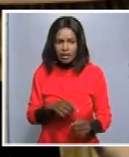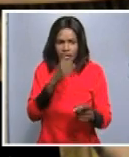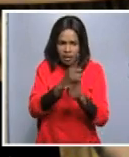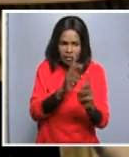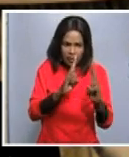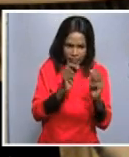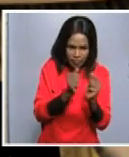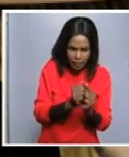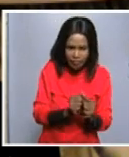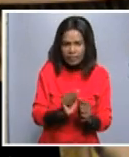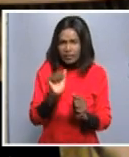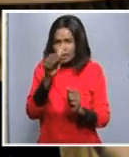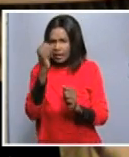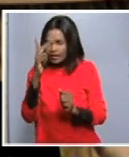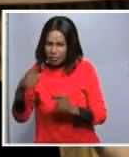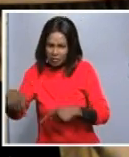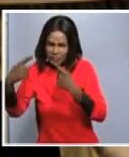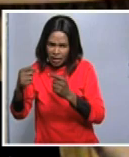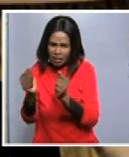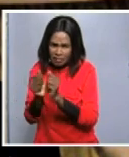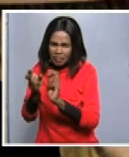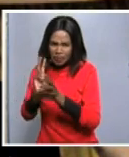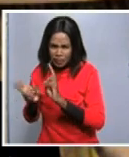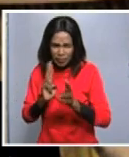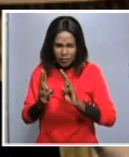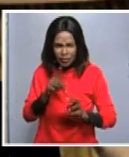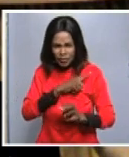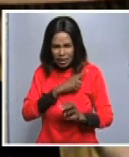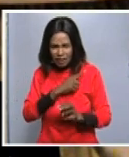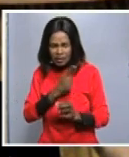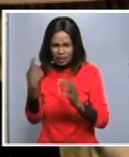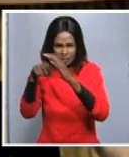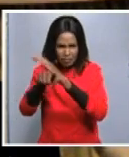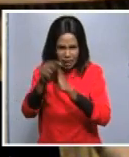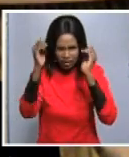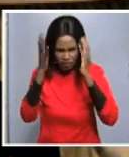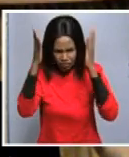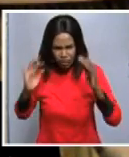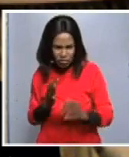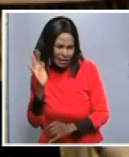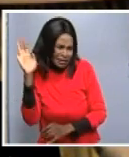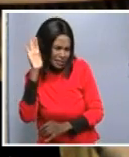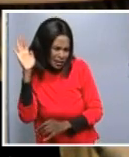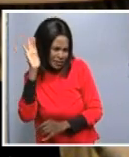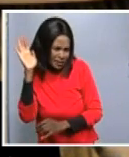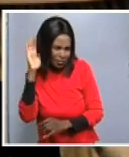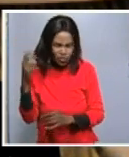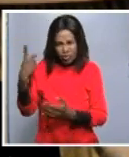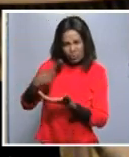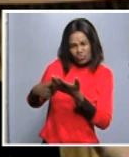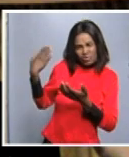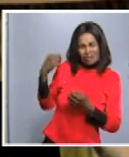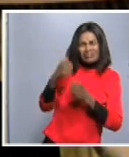in order to make an evaluation and assessment of what occurred in the past uh two weeks